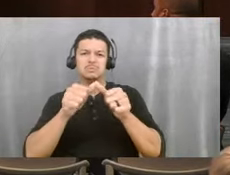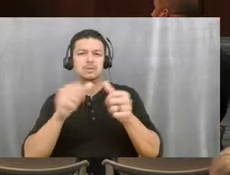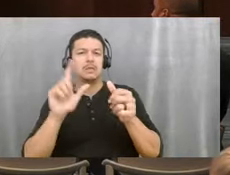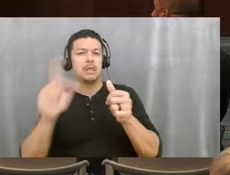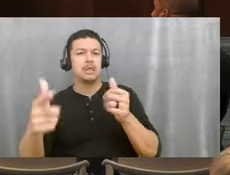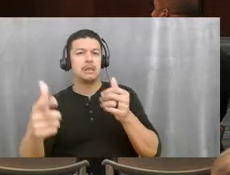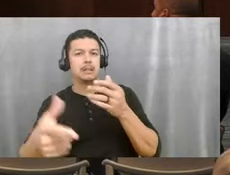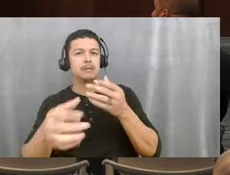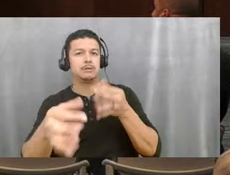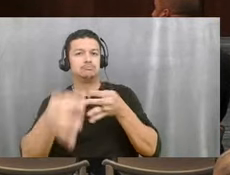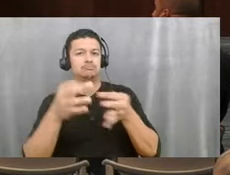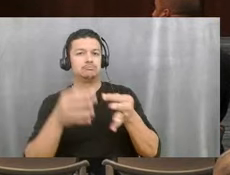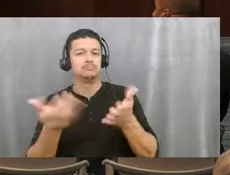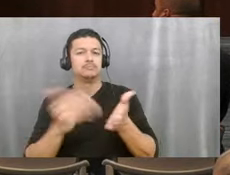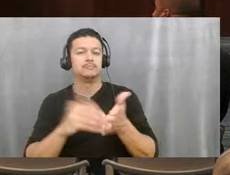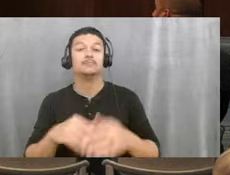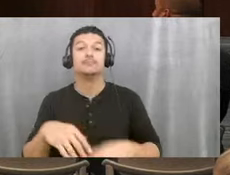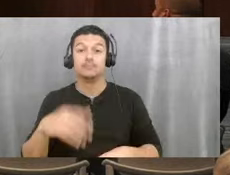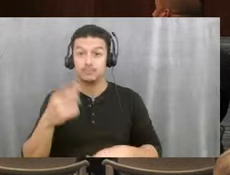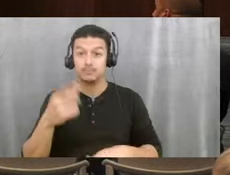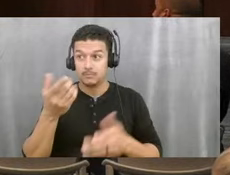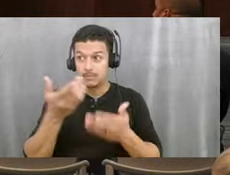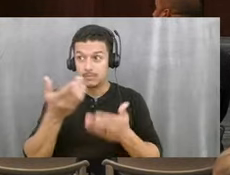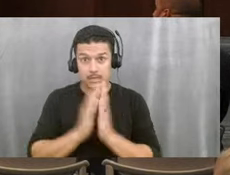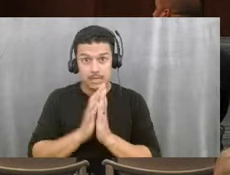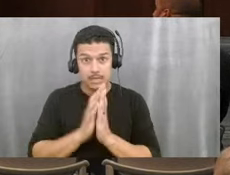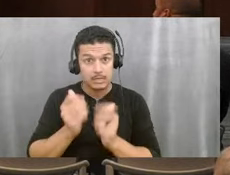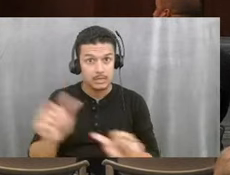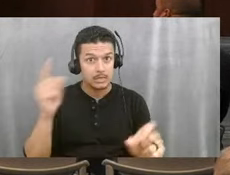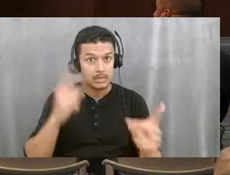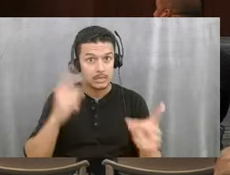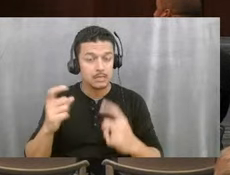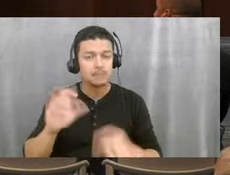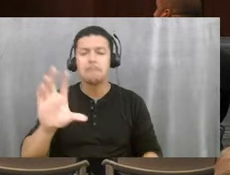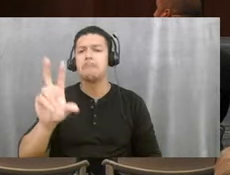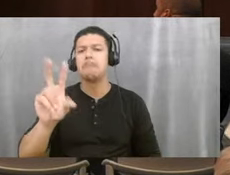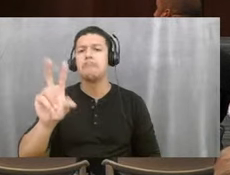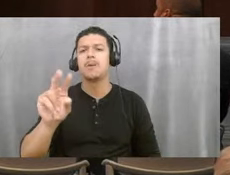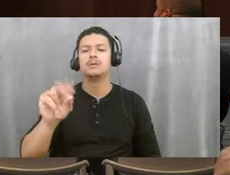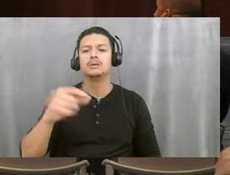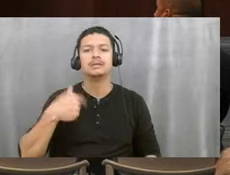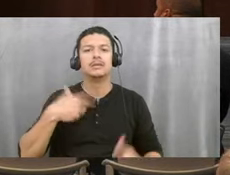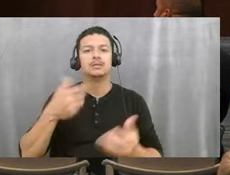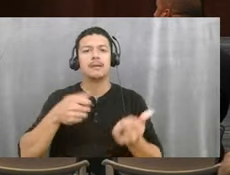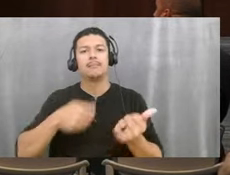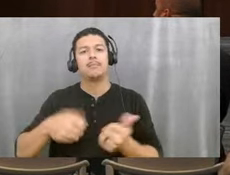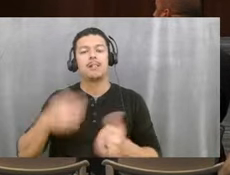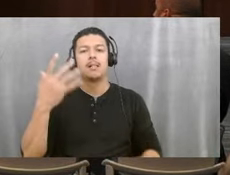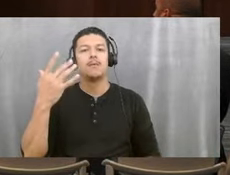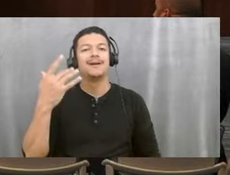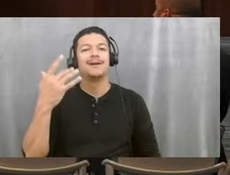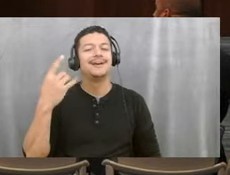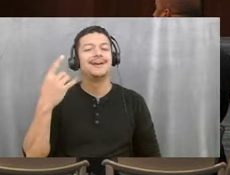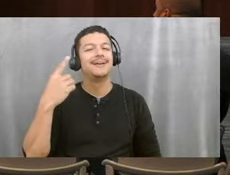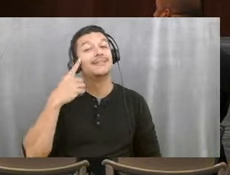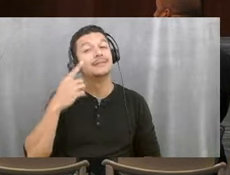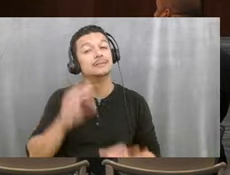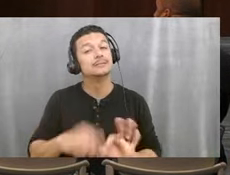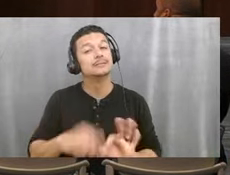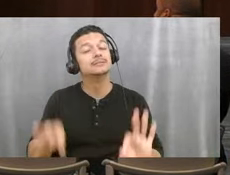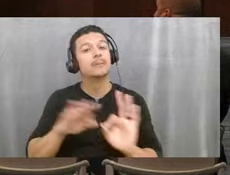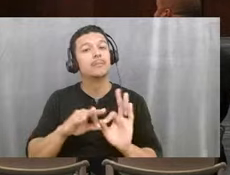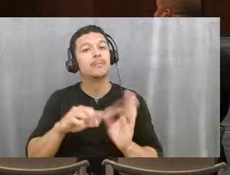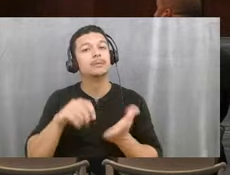want to ask any questions? No, I just wanted to pull that because I think it's important to note that what